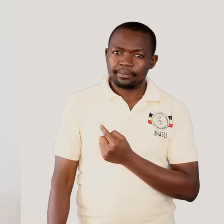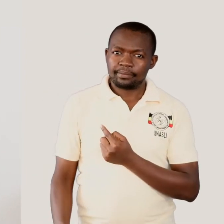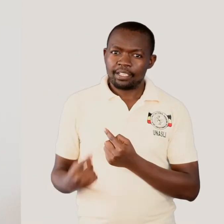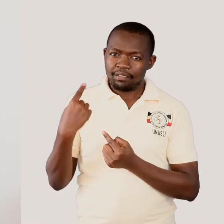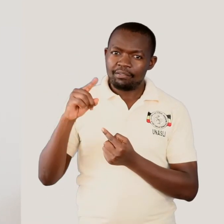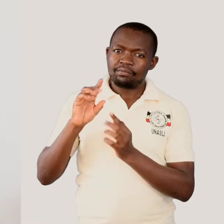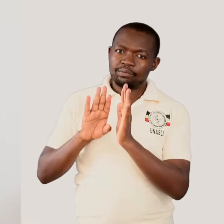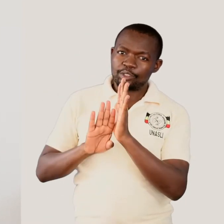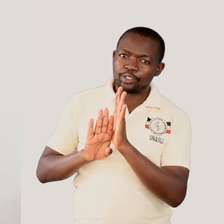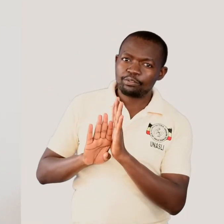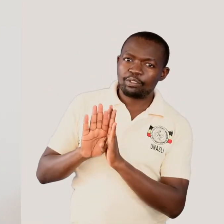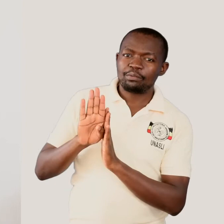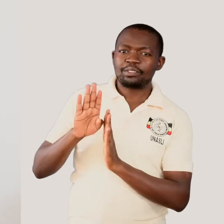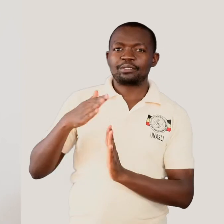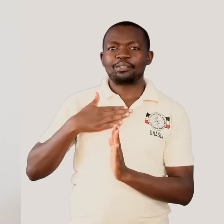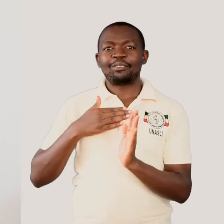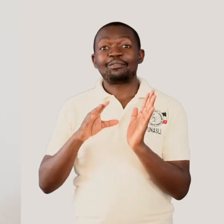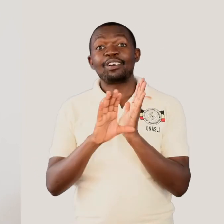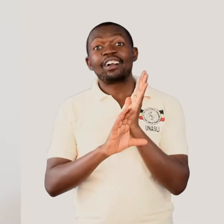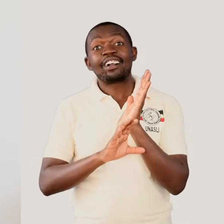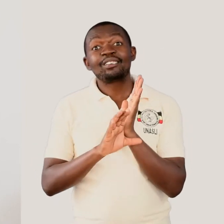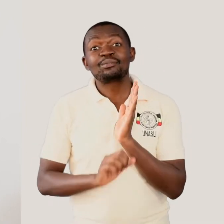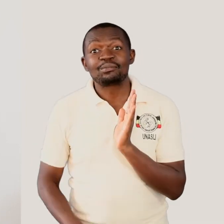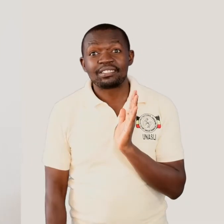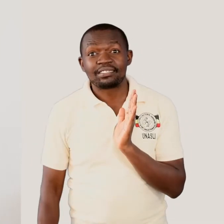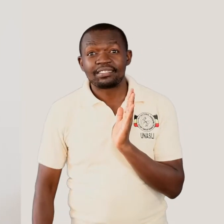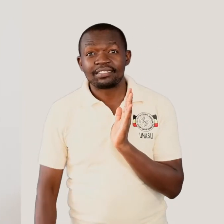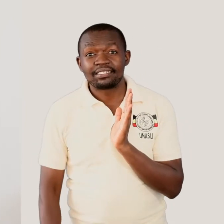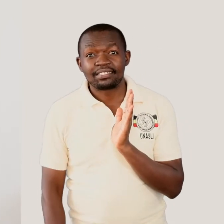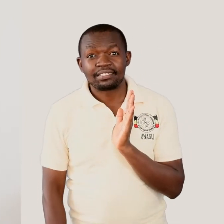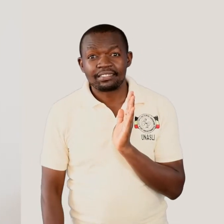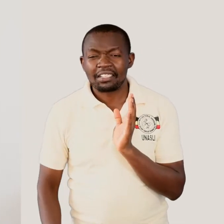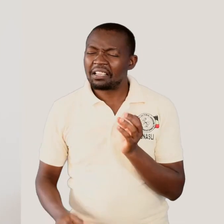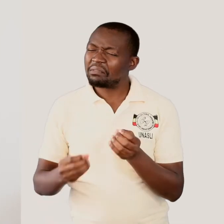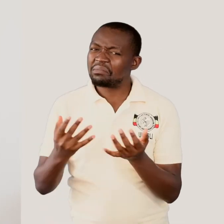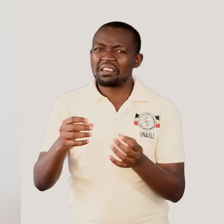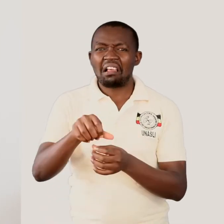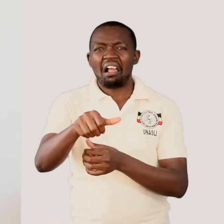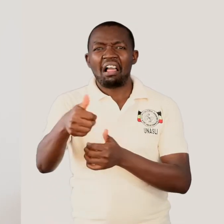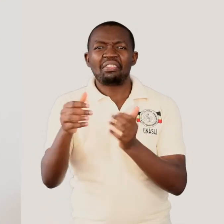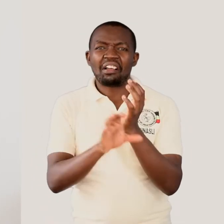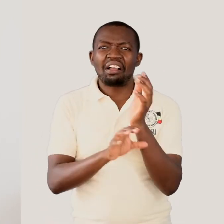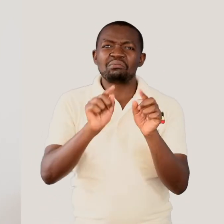development of our country and any other countries anyway?